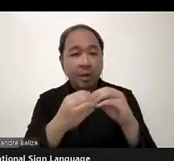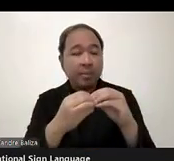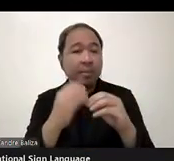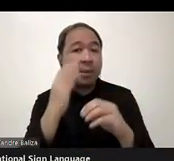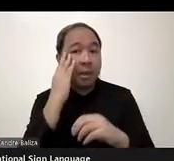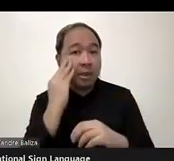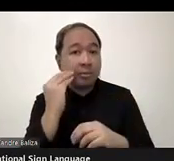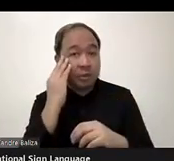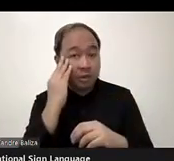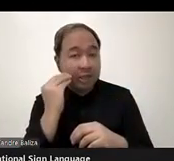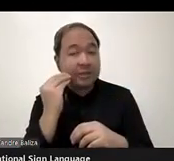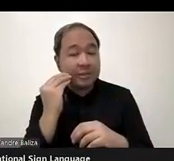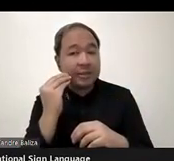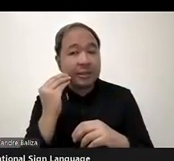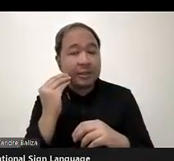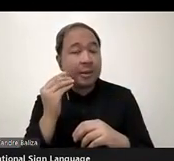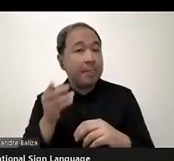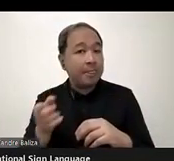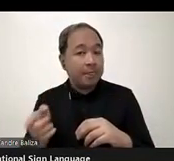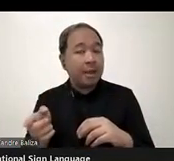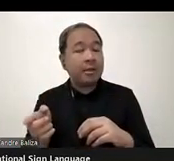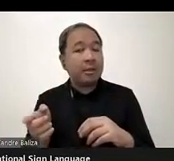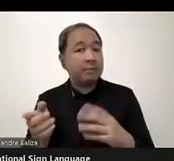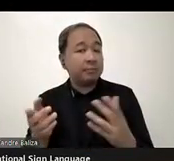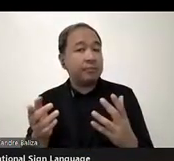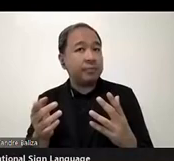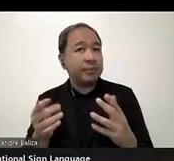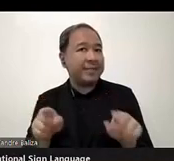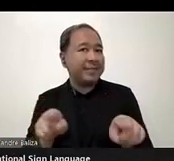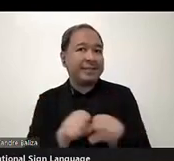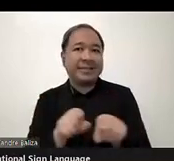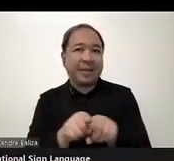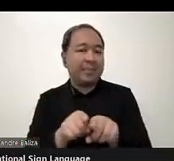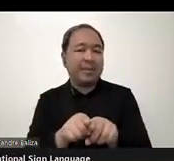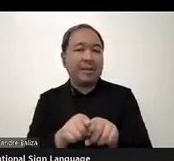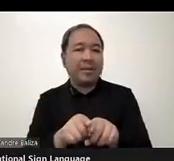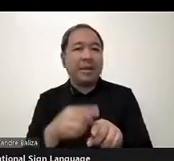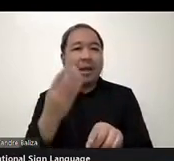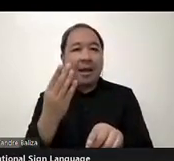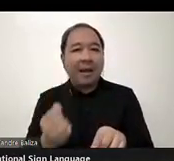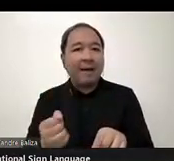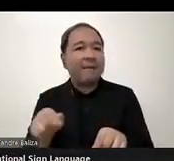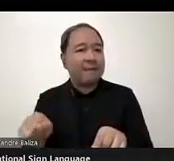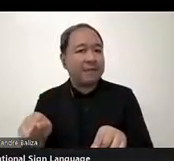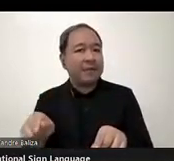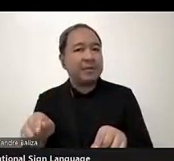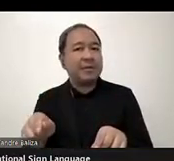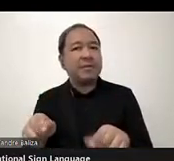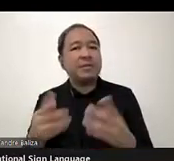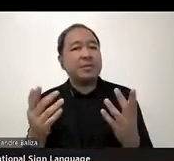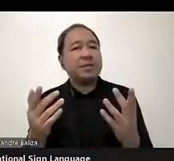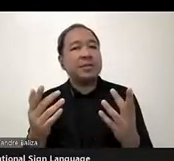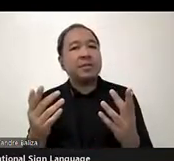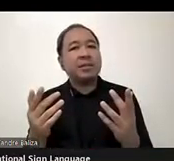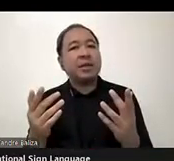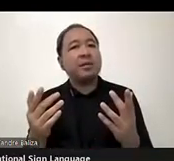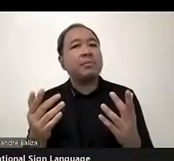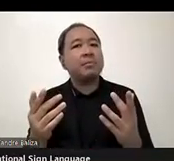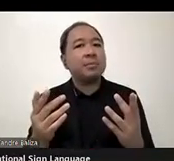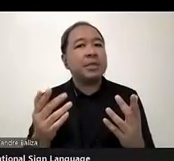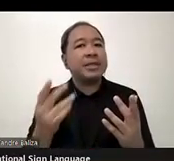the, uh, like we had, or Peter mentioned with the website and the others, is that the UN